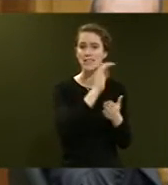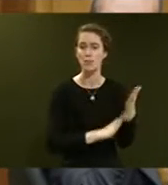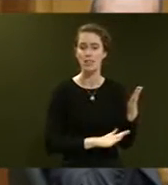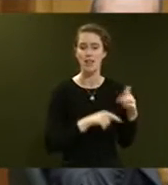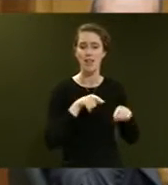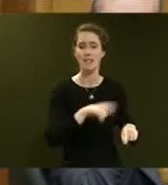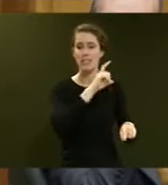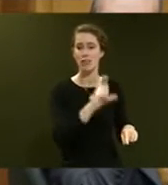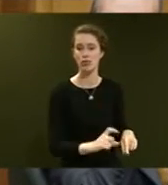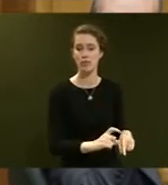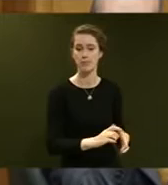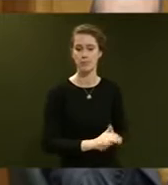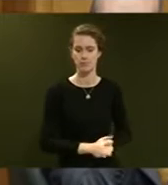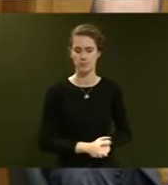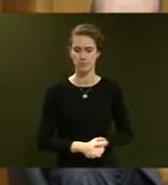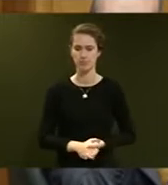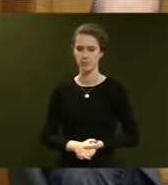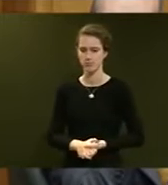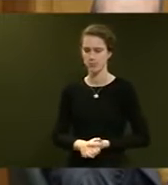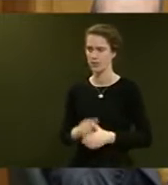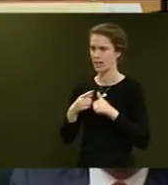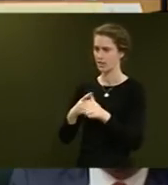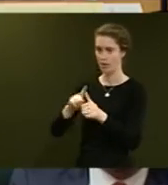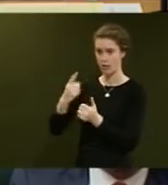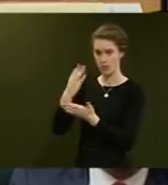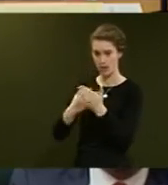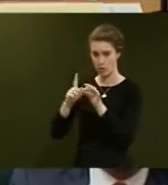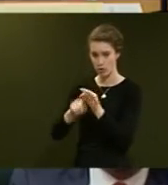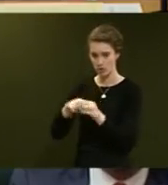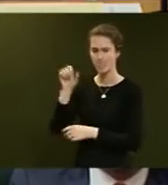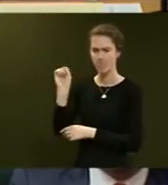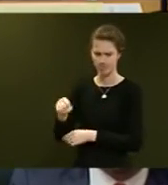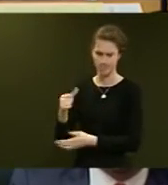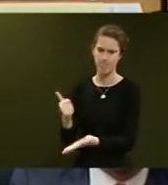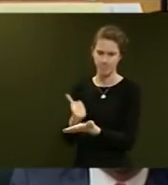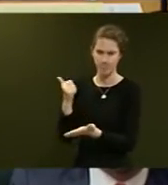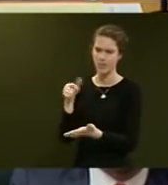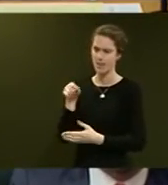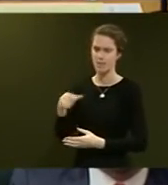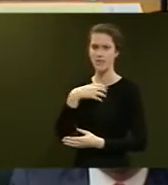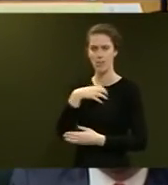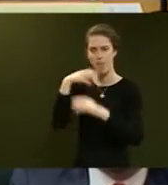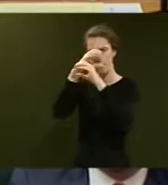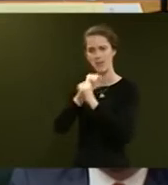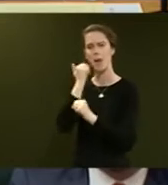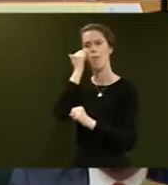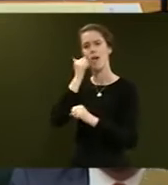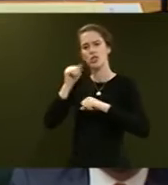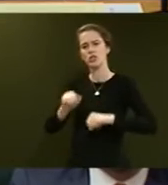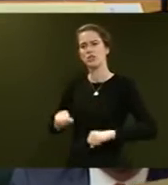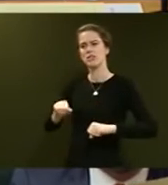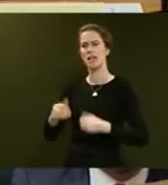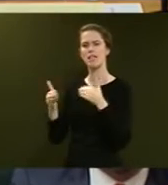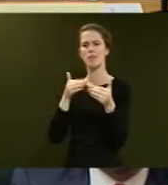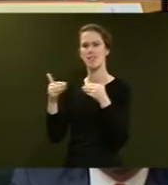in this country. Mr Speaker, in answer to the first part of the question, yes, absolutely, because this government believes that Māori students, regardless